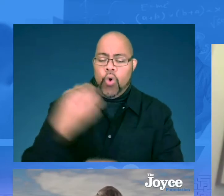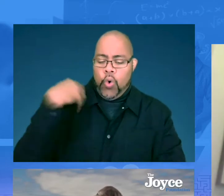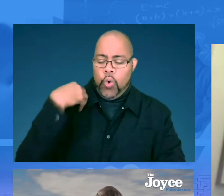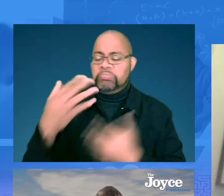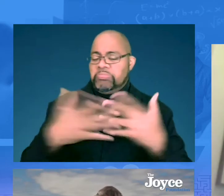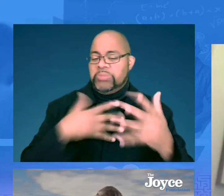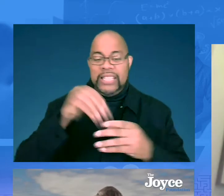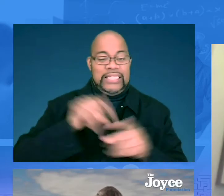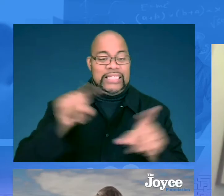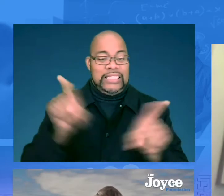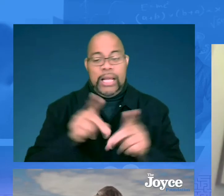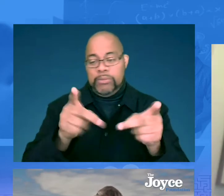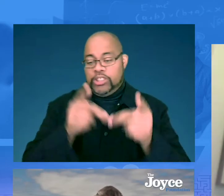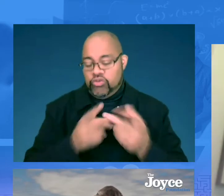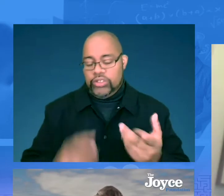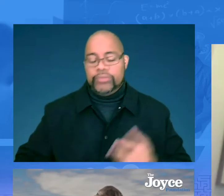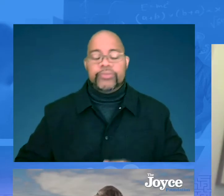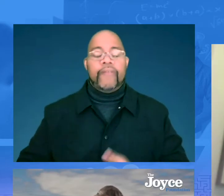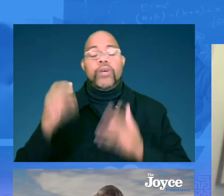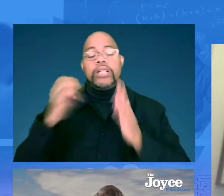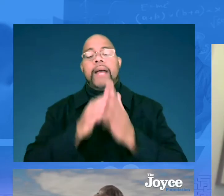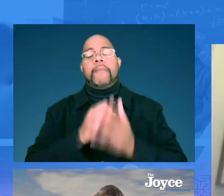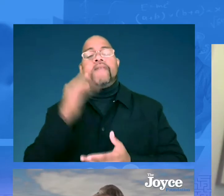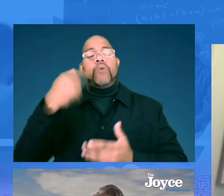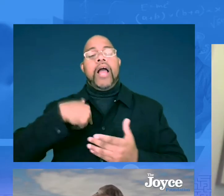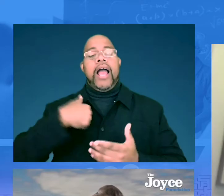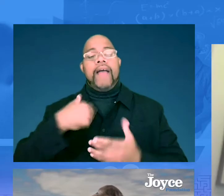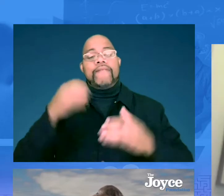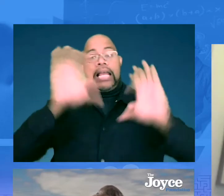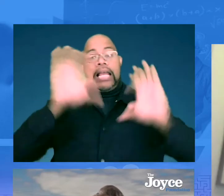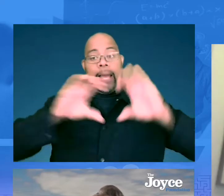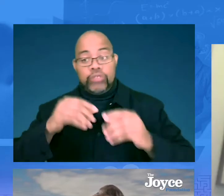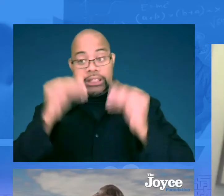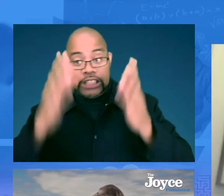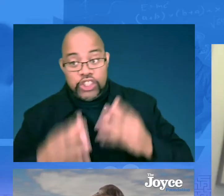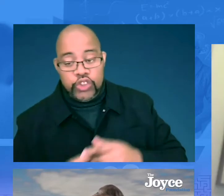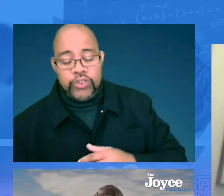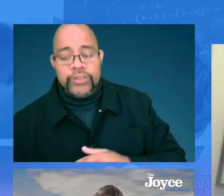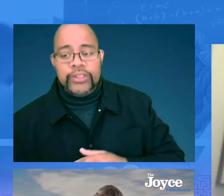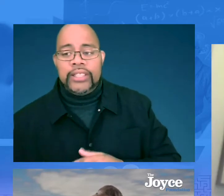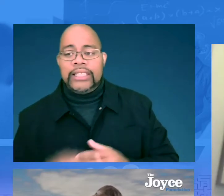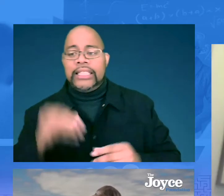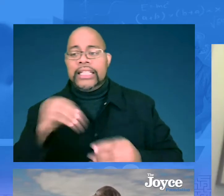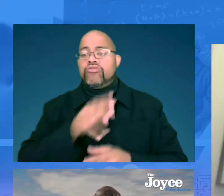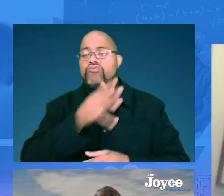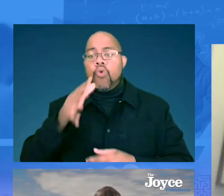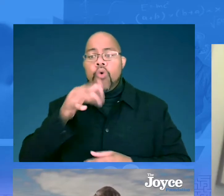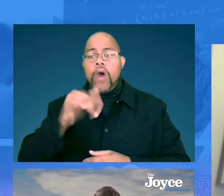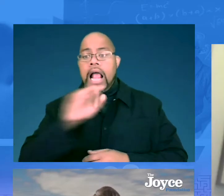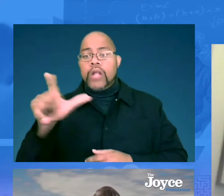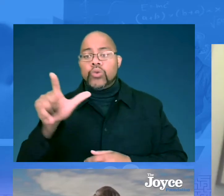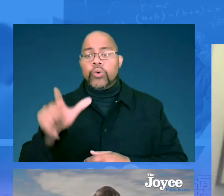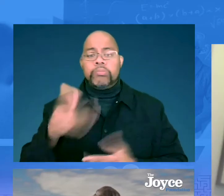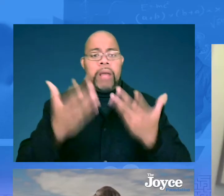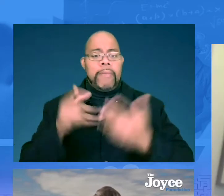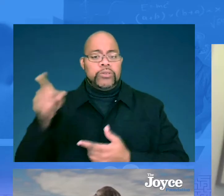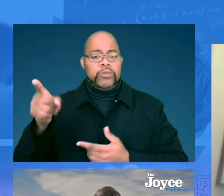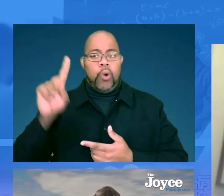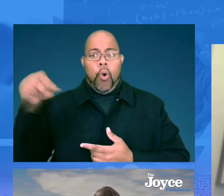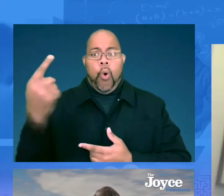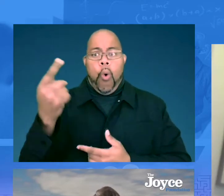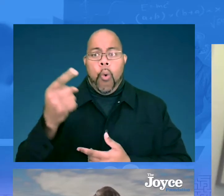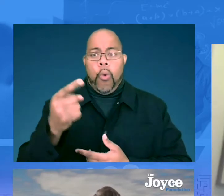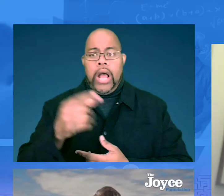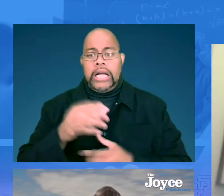coach, even though they're not in the same district. So, for example, if we have a chemistry teacher in rural Illinois